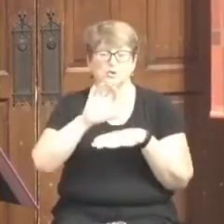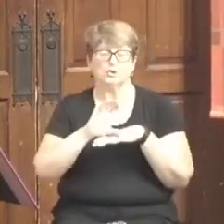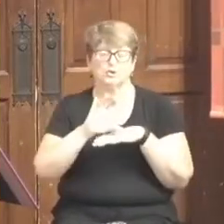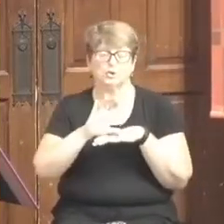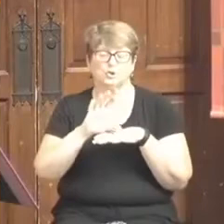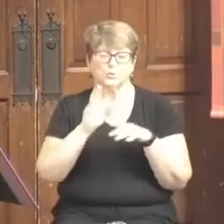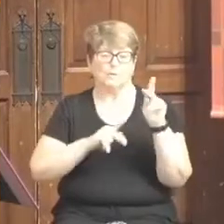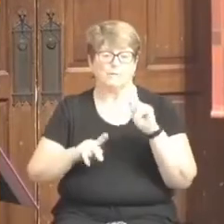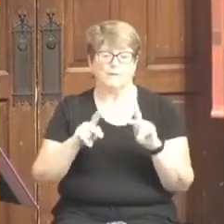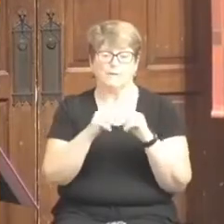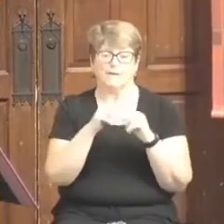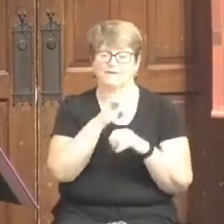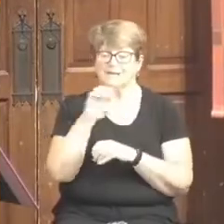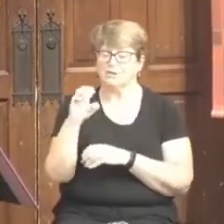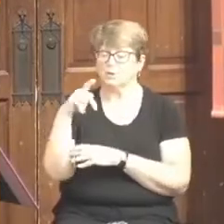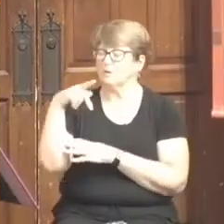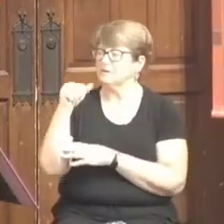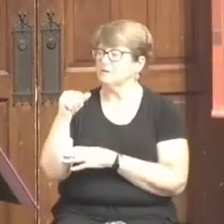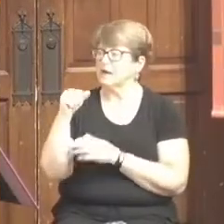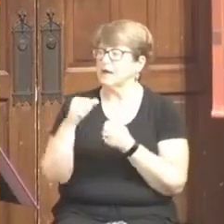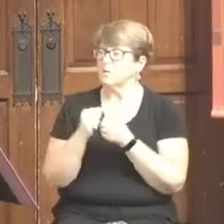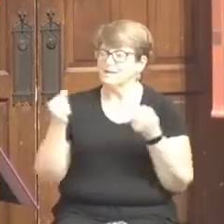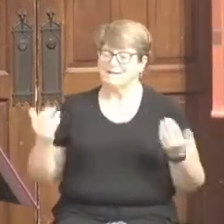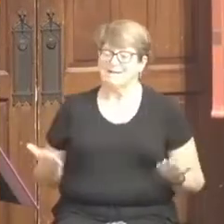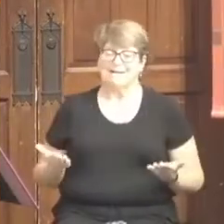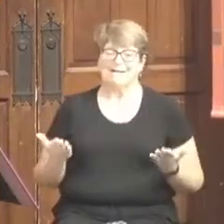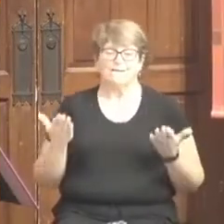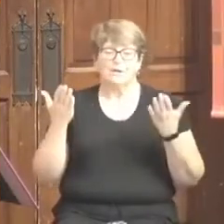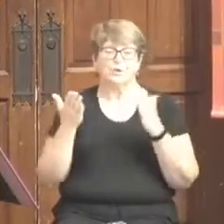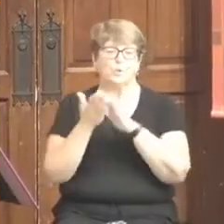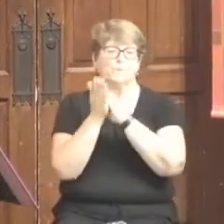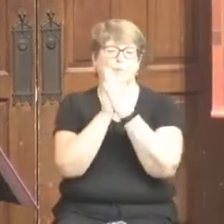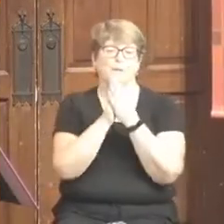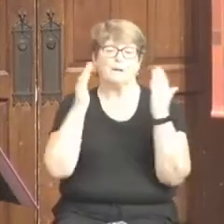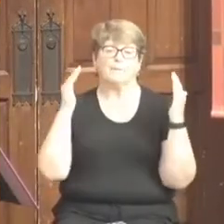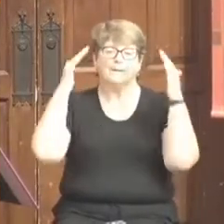Pennsylvania that I was lifted up to be a bishop.